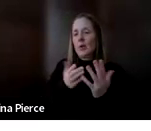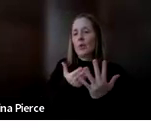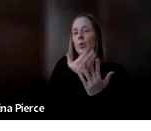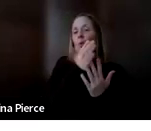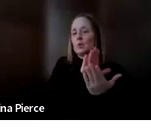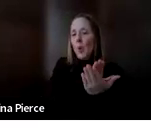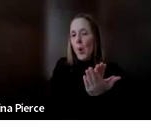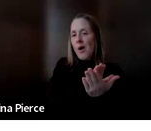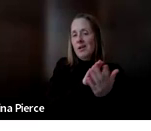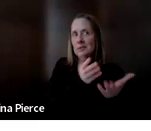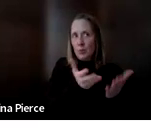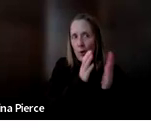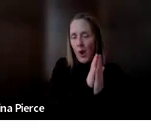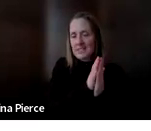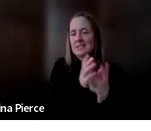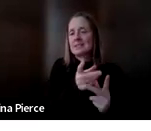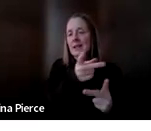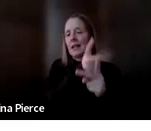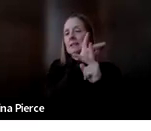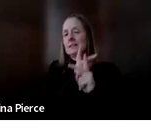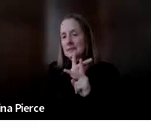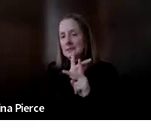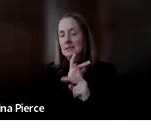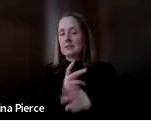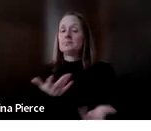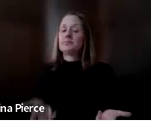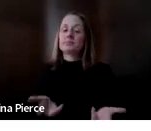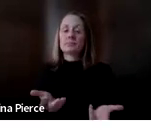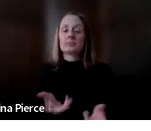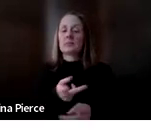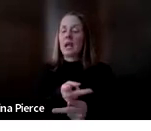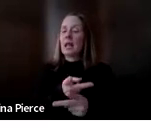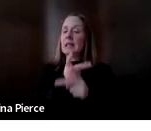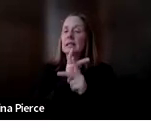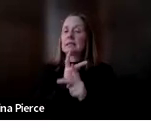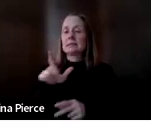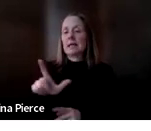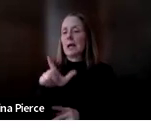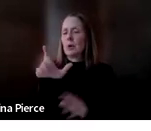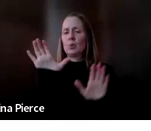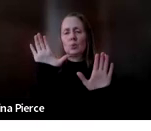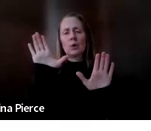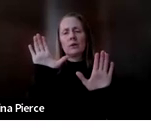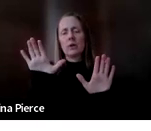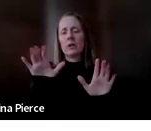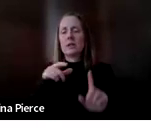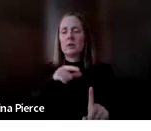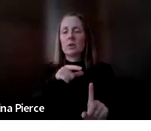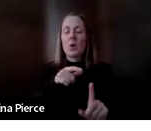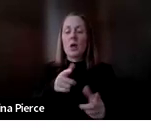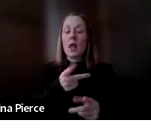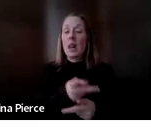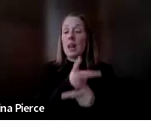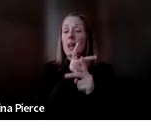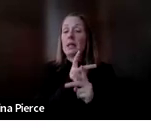Ashley, like I said, our lending librarian is wonderful. You can email her directly lending dot library at alt